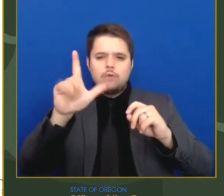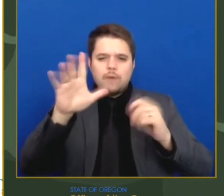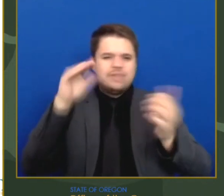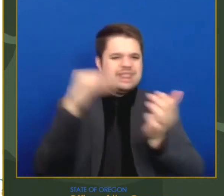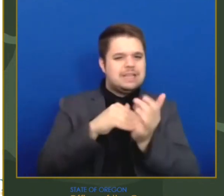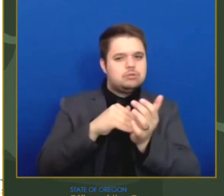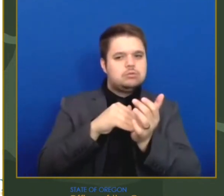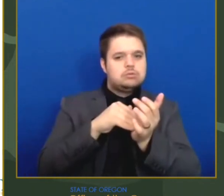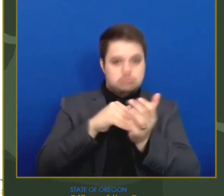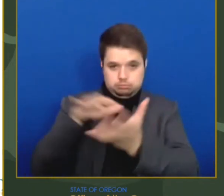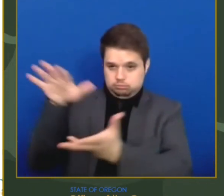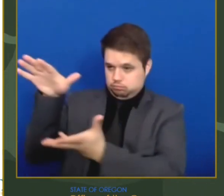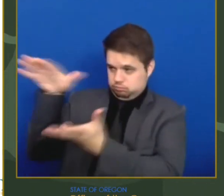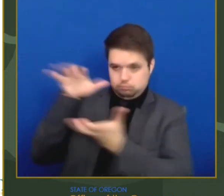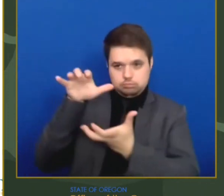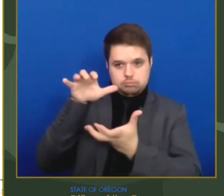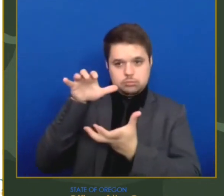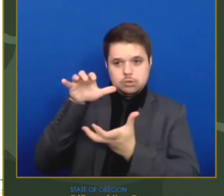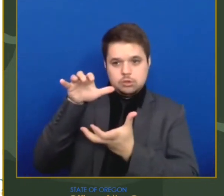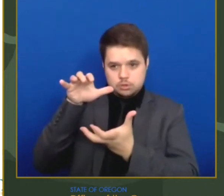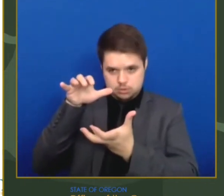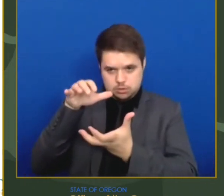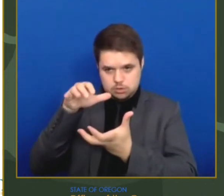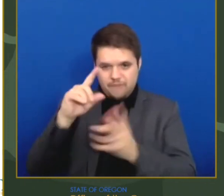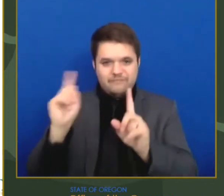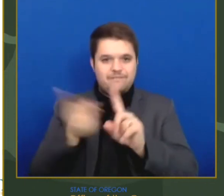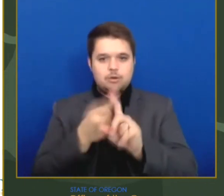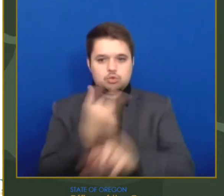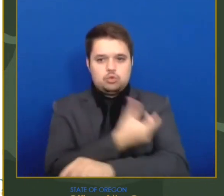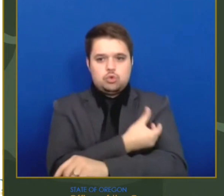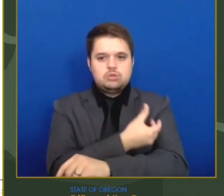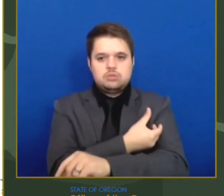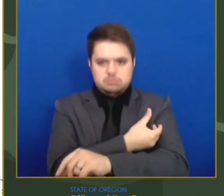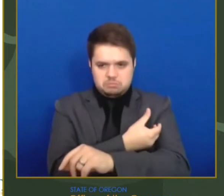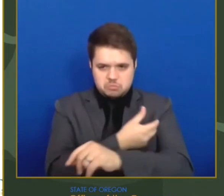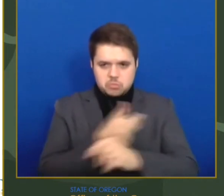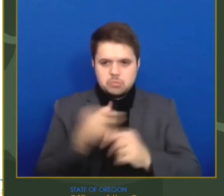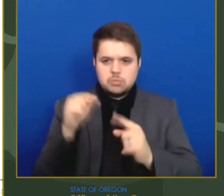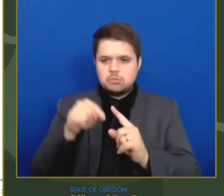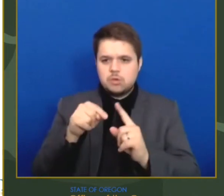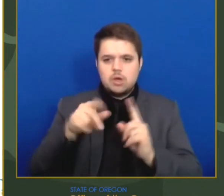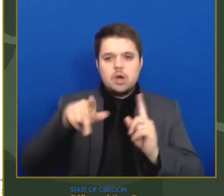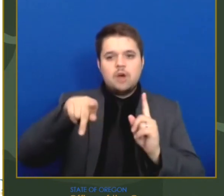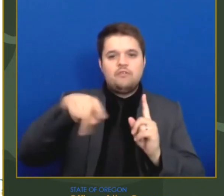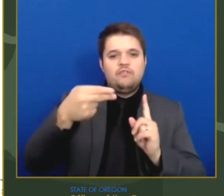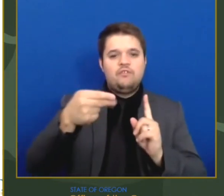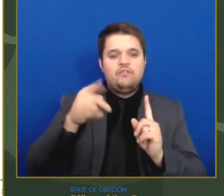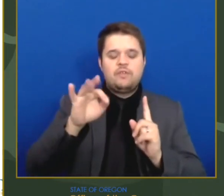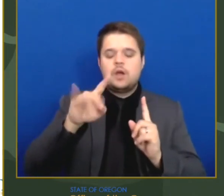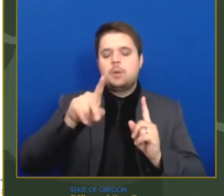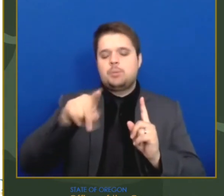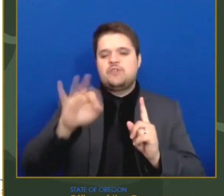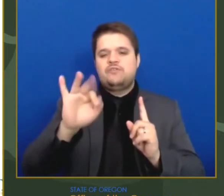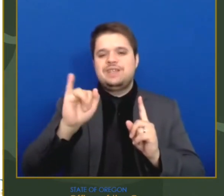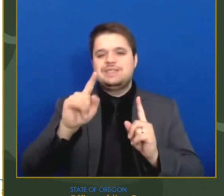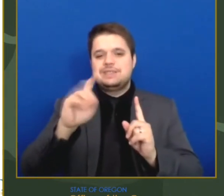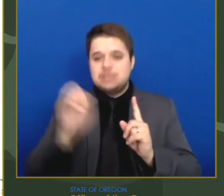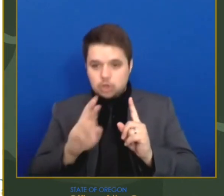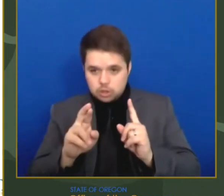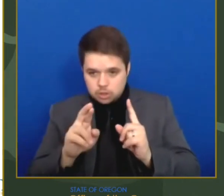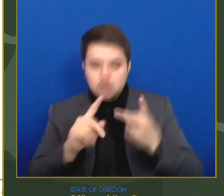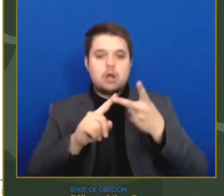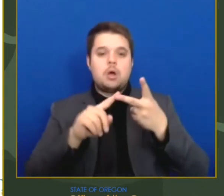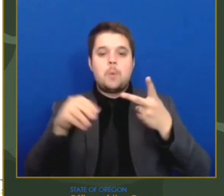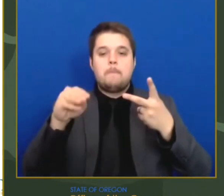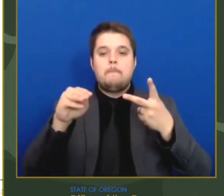,160 doses of the Pfizer vaccine and 40,800 doses of the Moderna vaccine. There is no news on